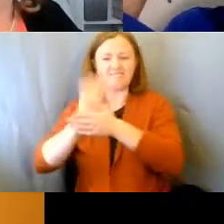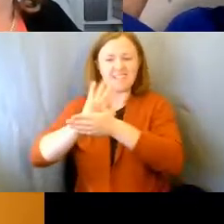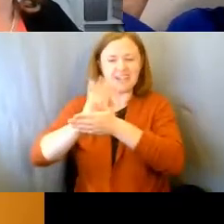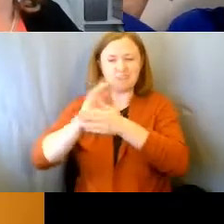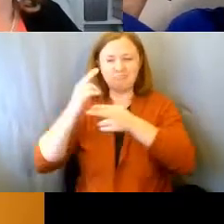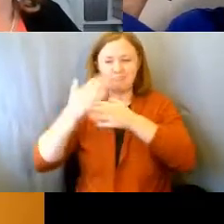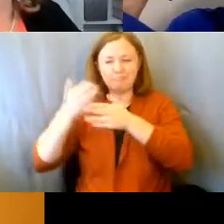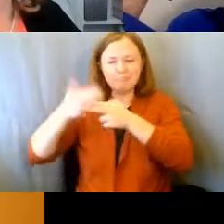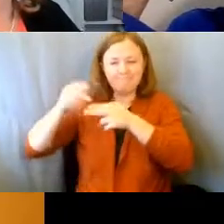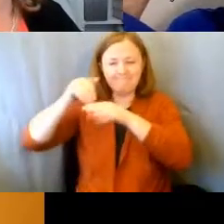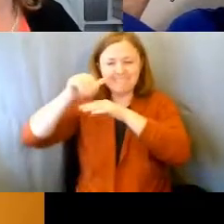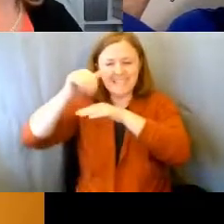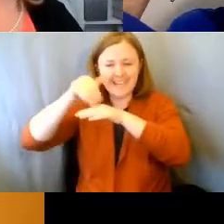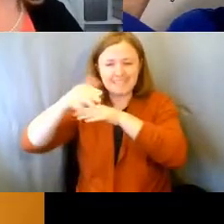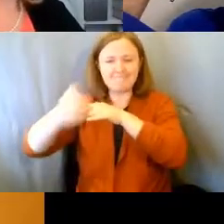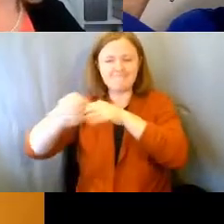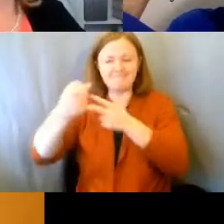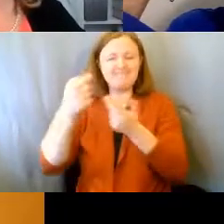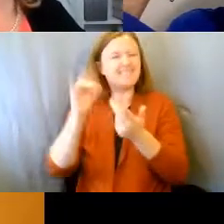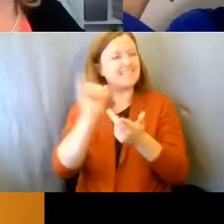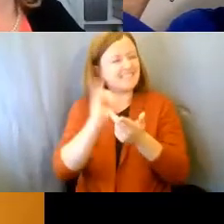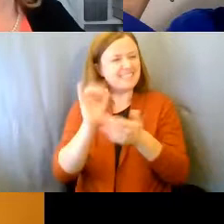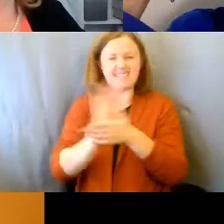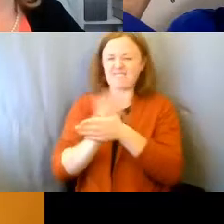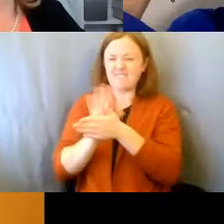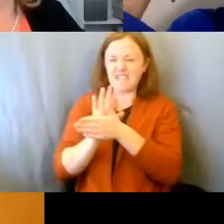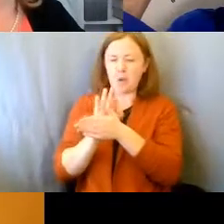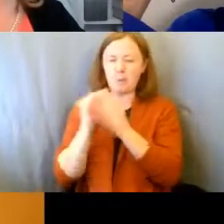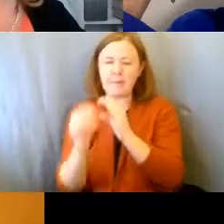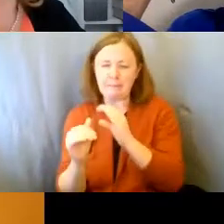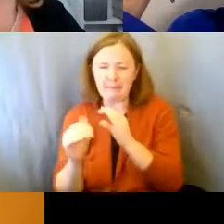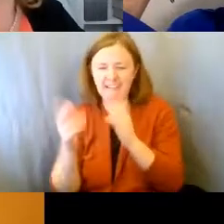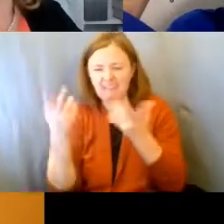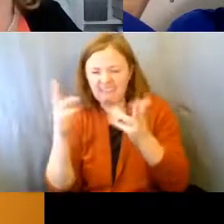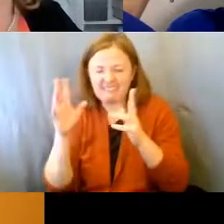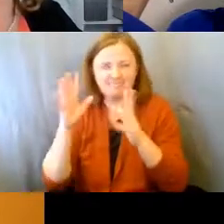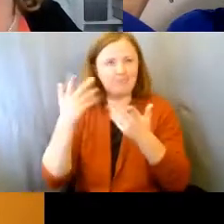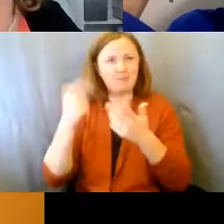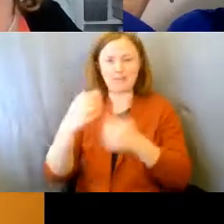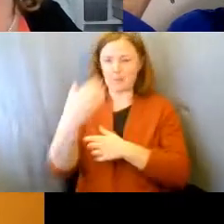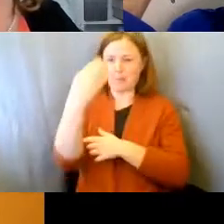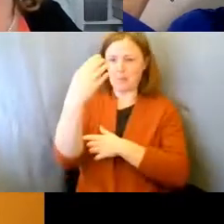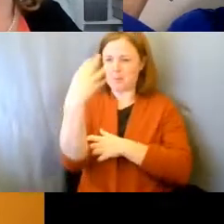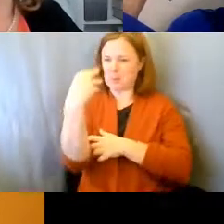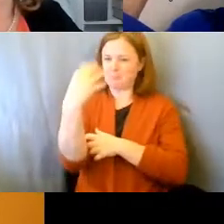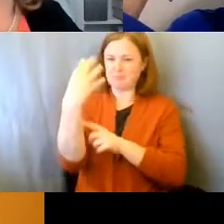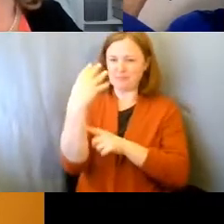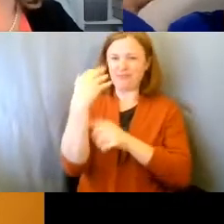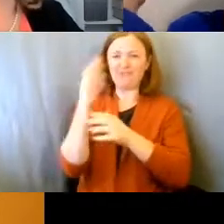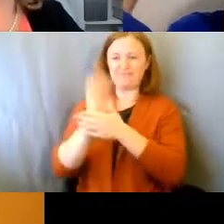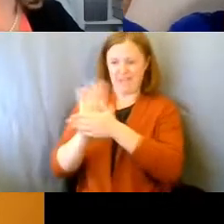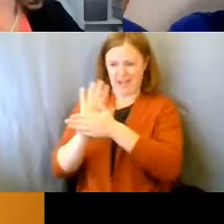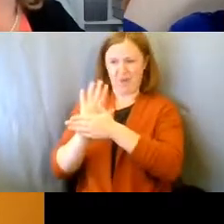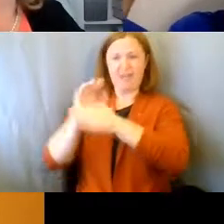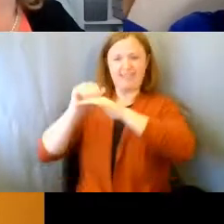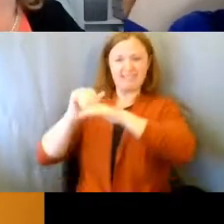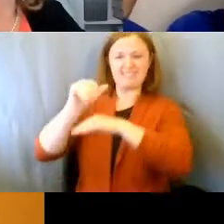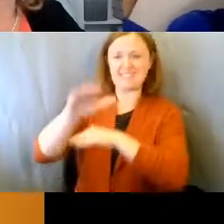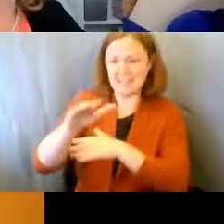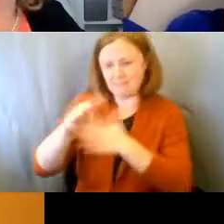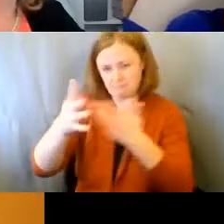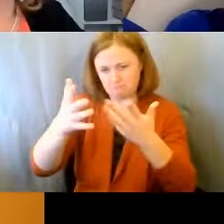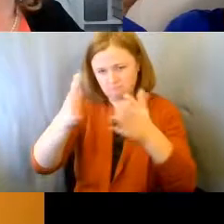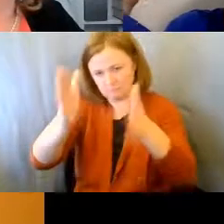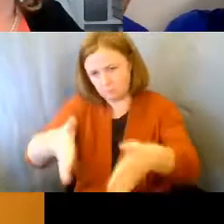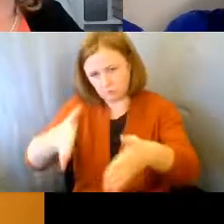video email almost. You do a video and it sends it to whoever